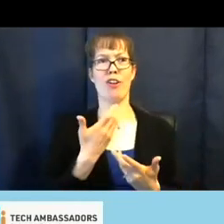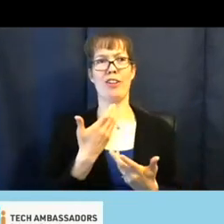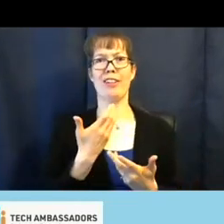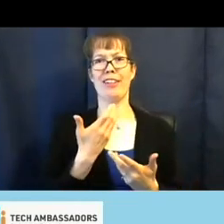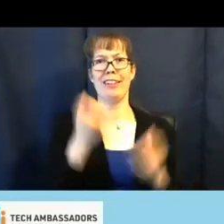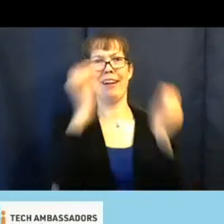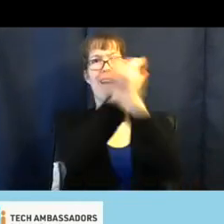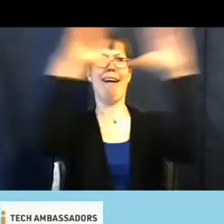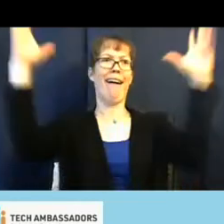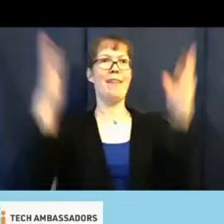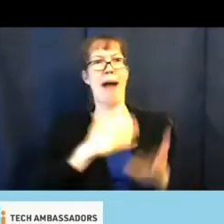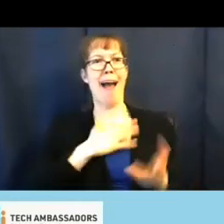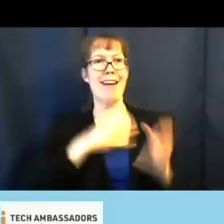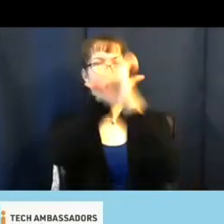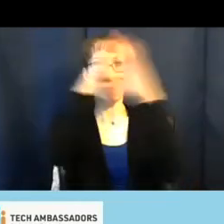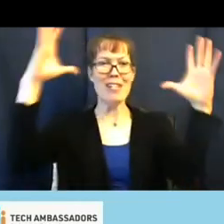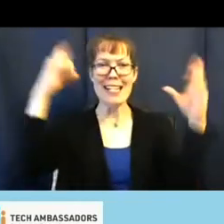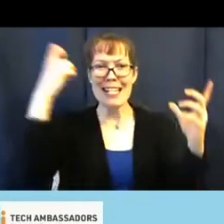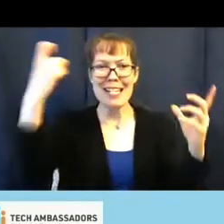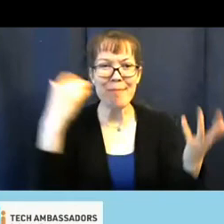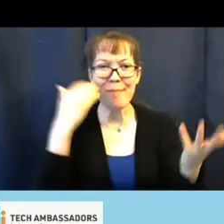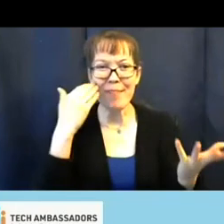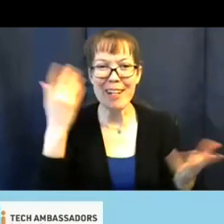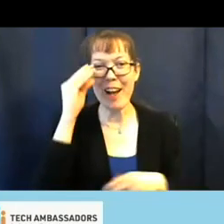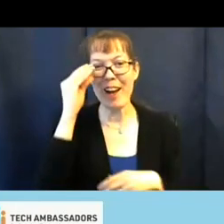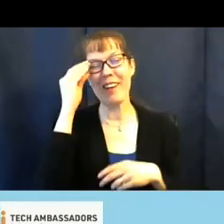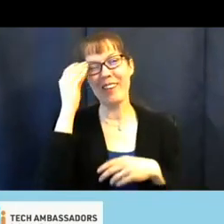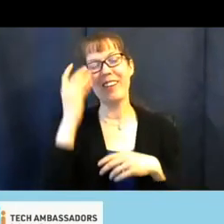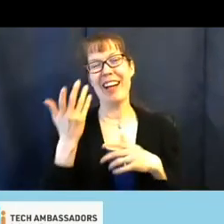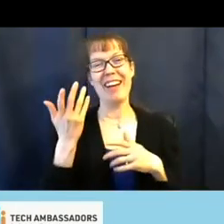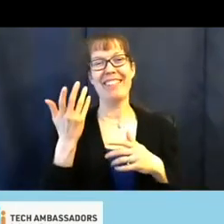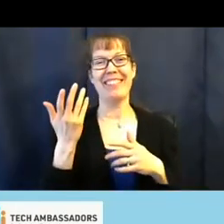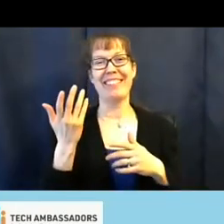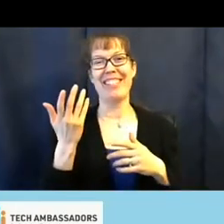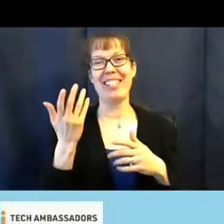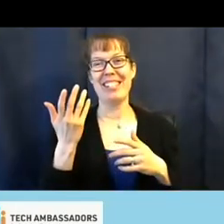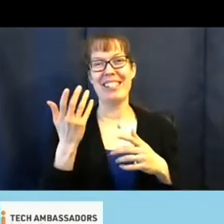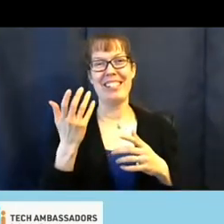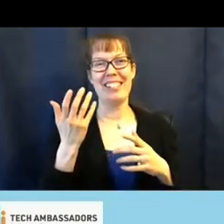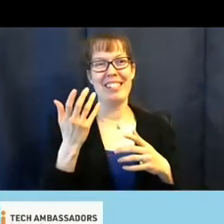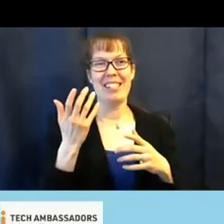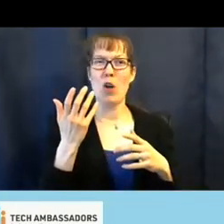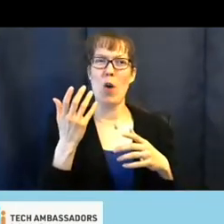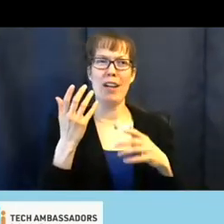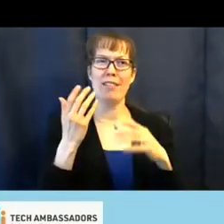be my, like, dream of just taking it further.